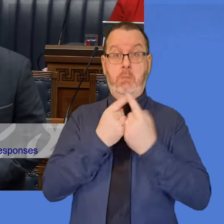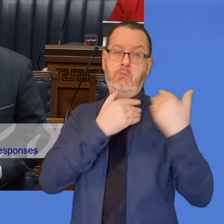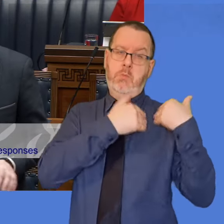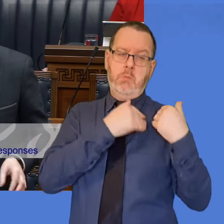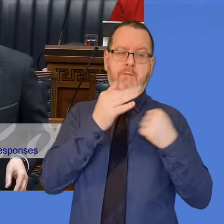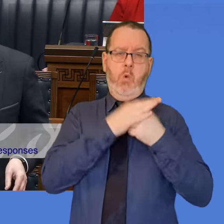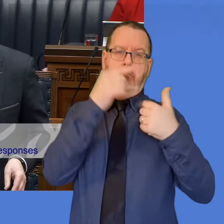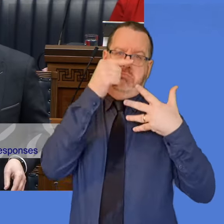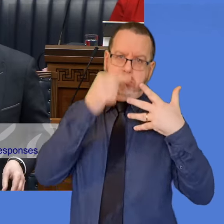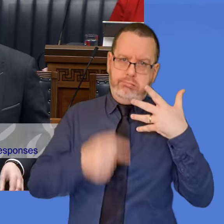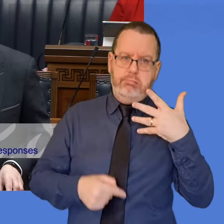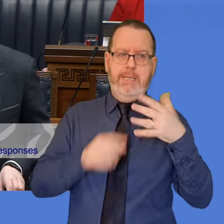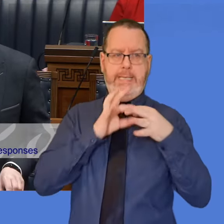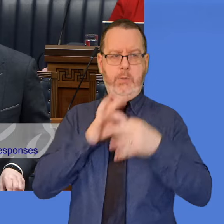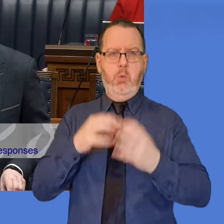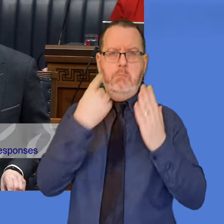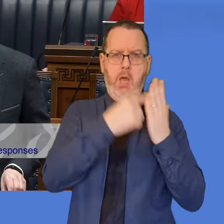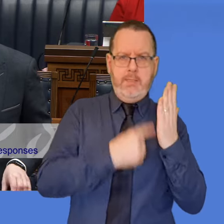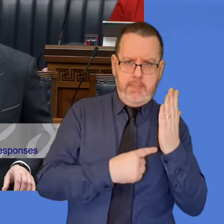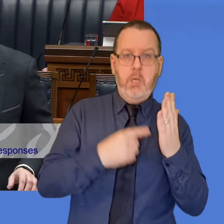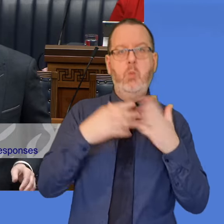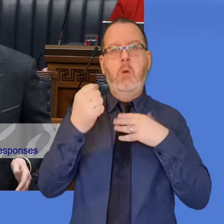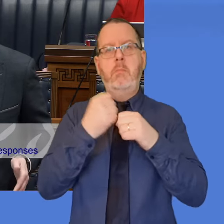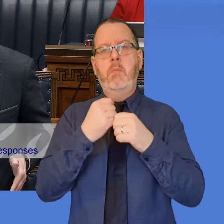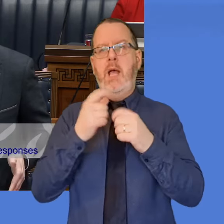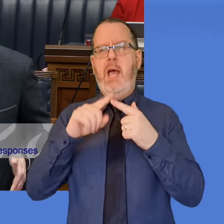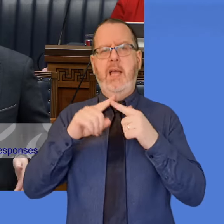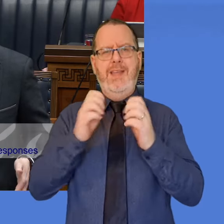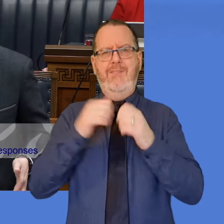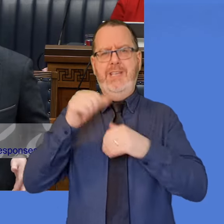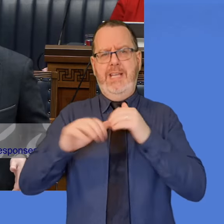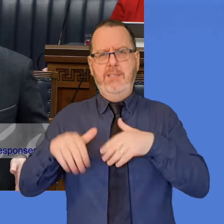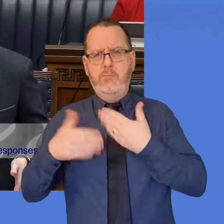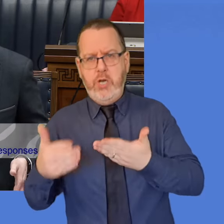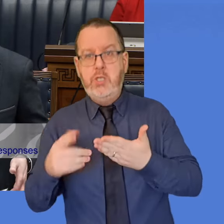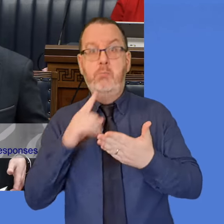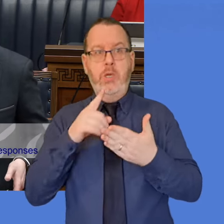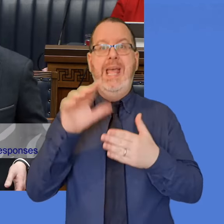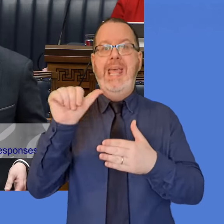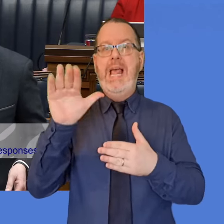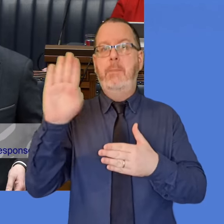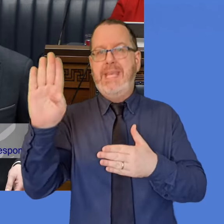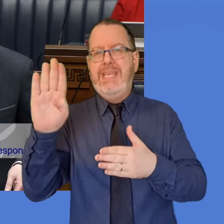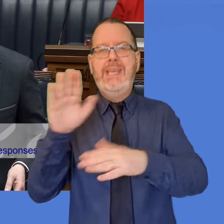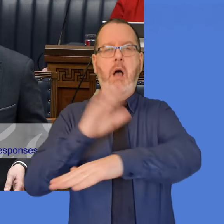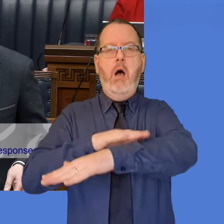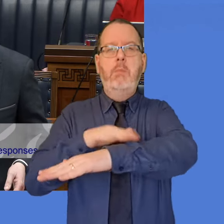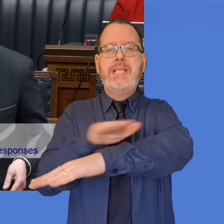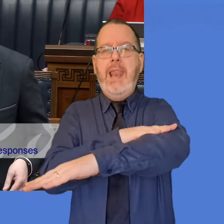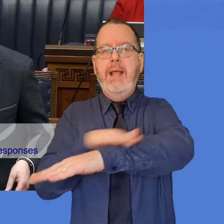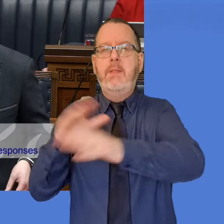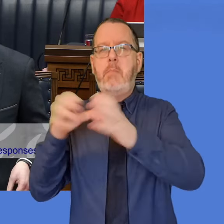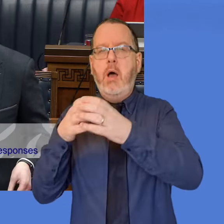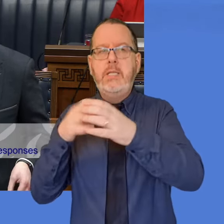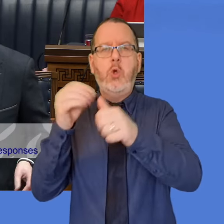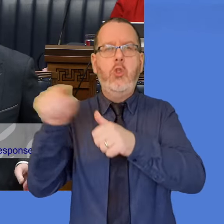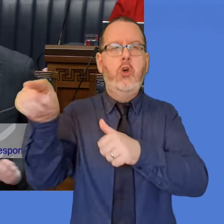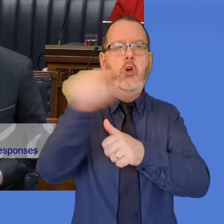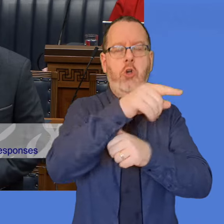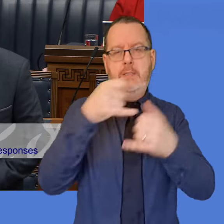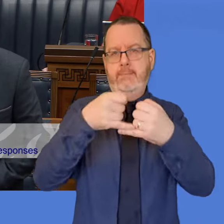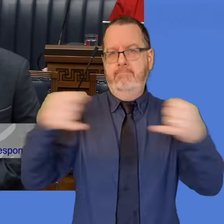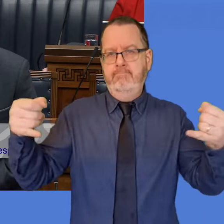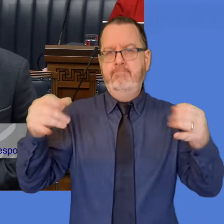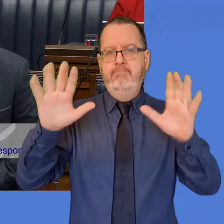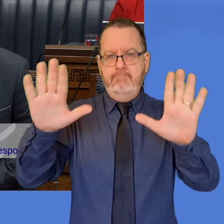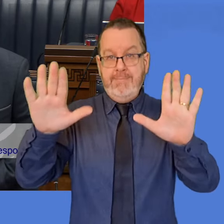department's responsibilities in terms of policy development and operational delivery by ALBs and other relevant public bodies. It aligns to the